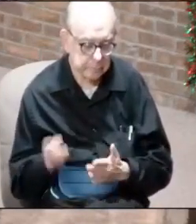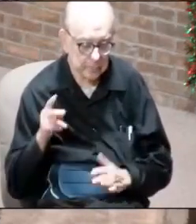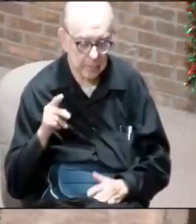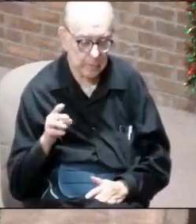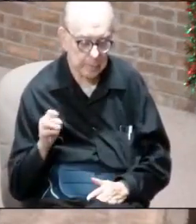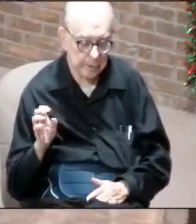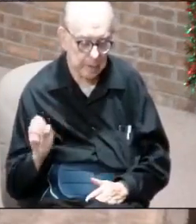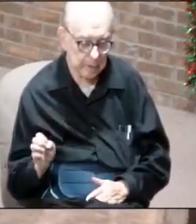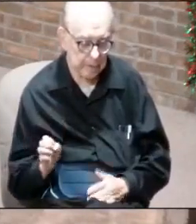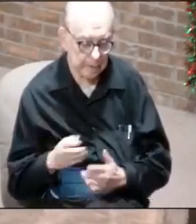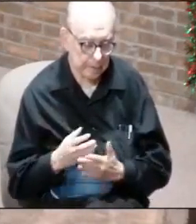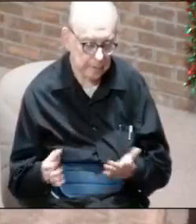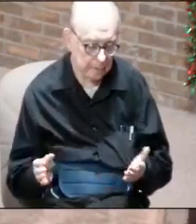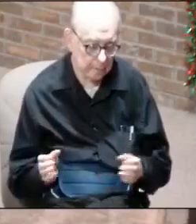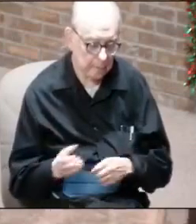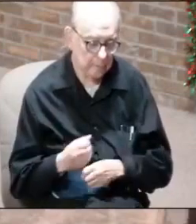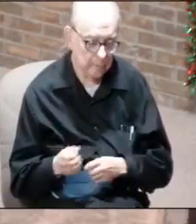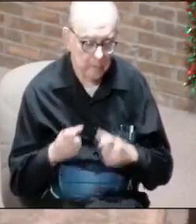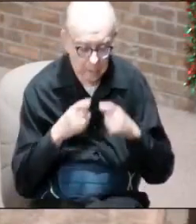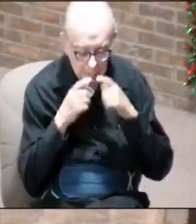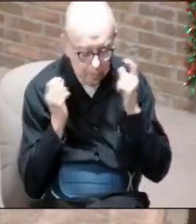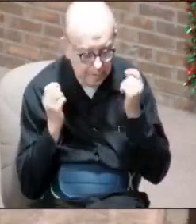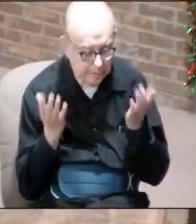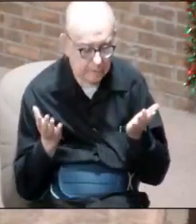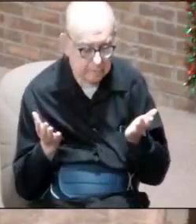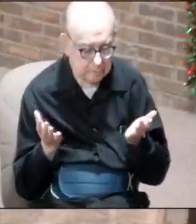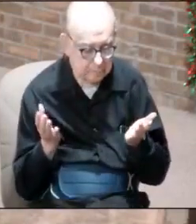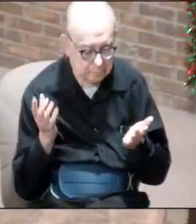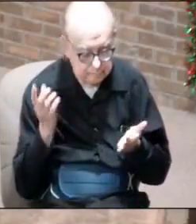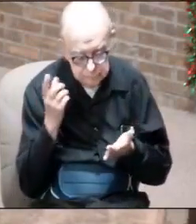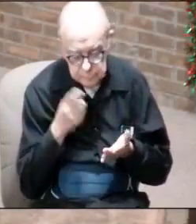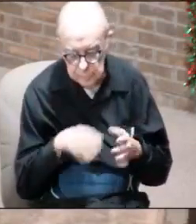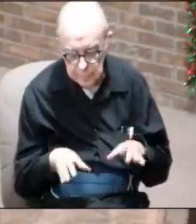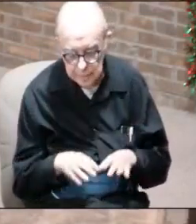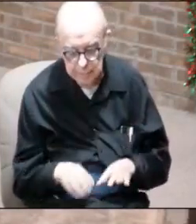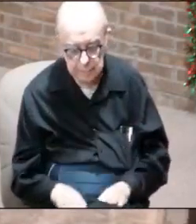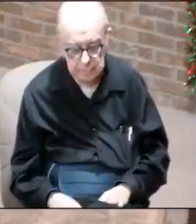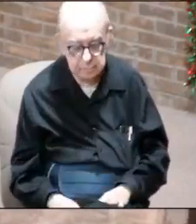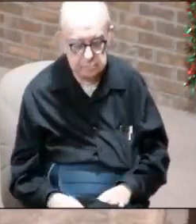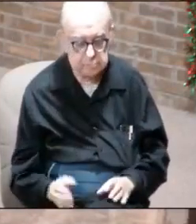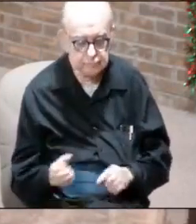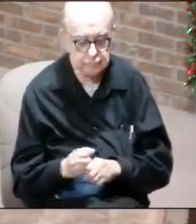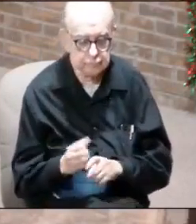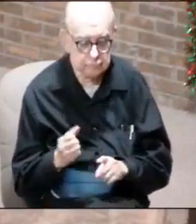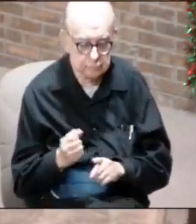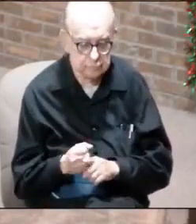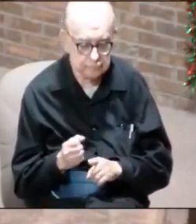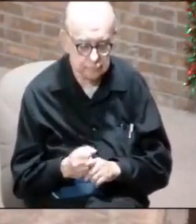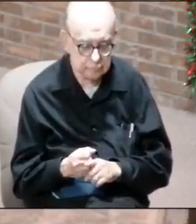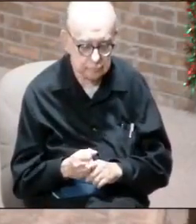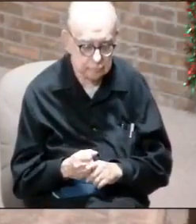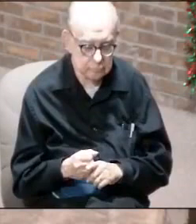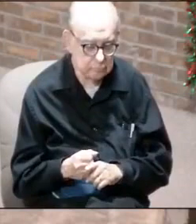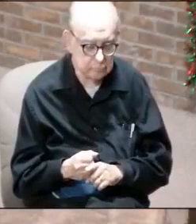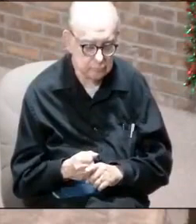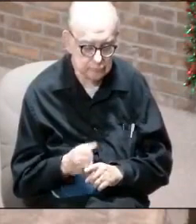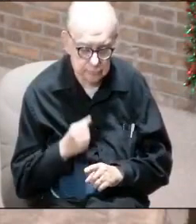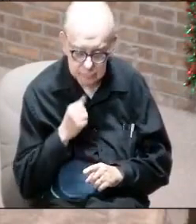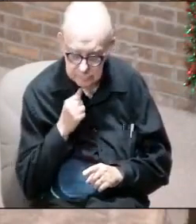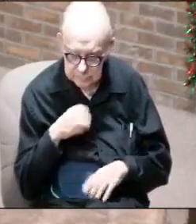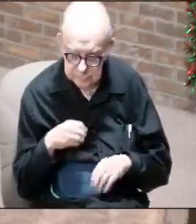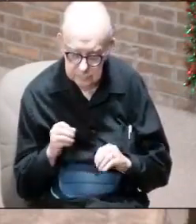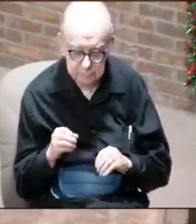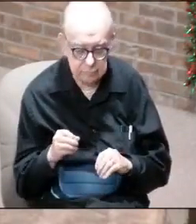stuff. They were makers of all of the masks. And guess what they did? When they got struck, they wouldn't sell any to the United States.